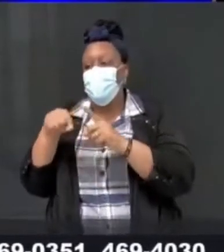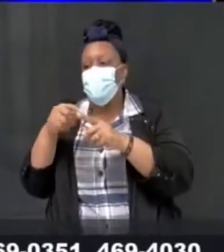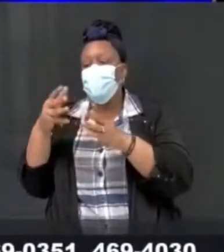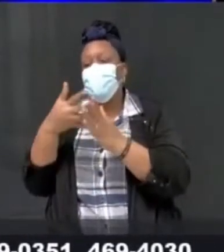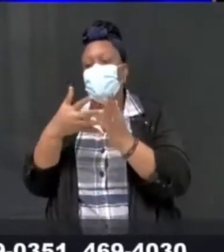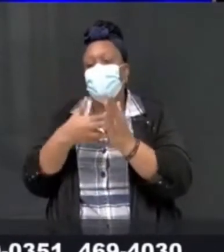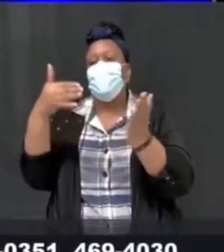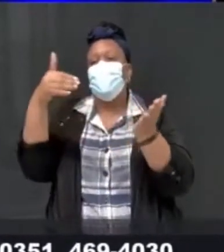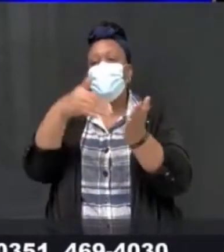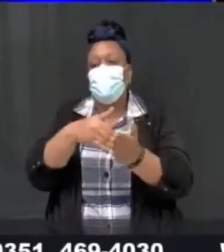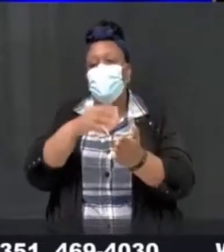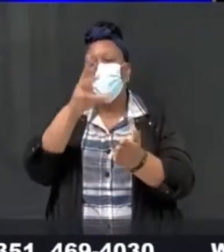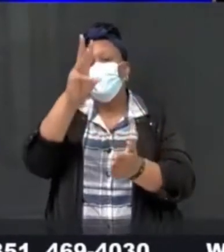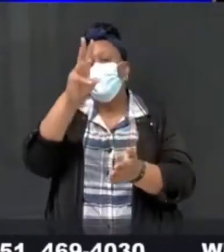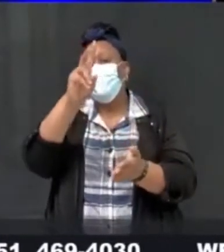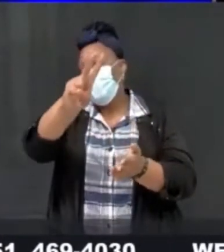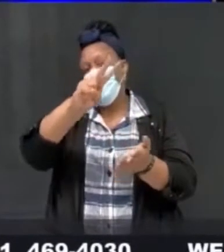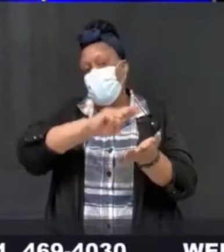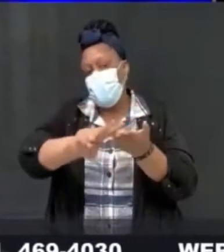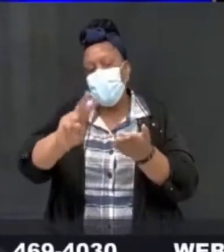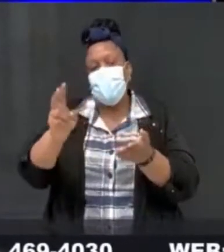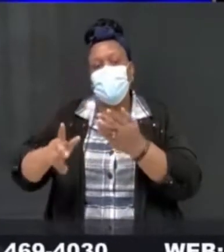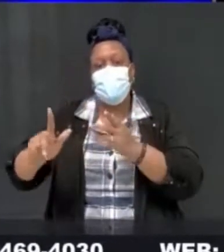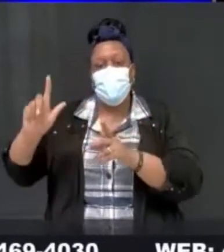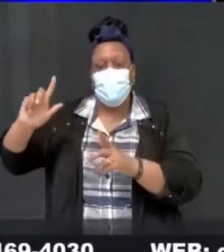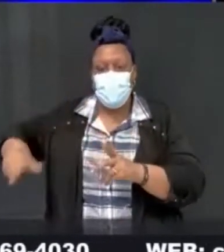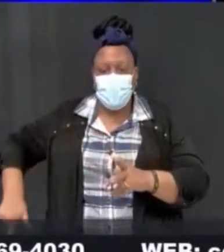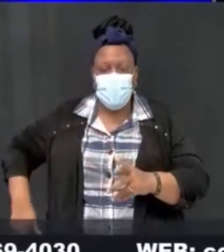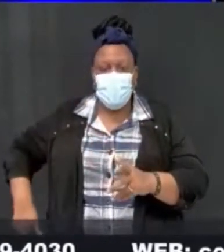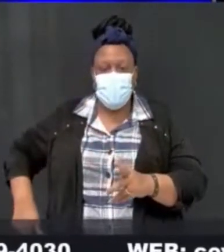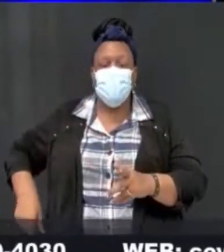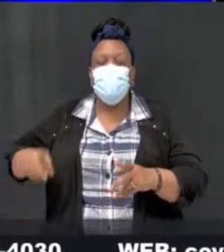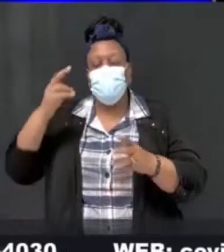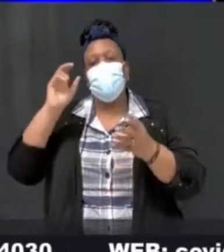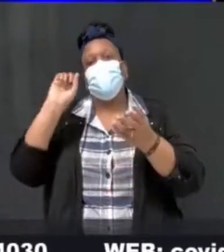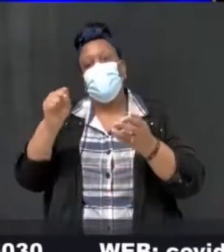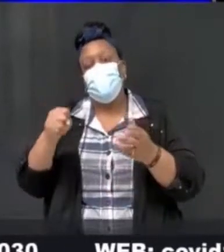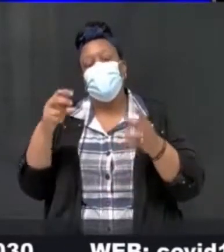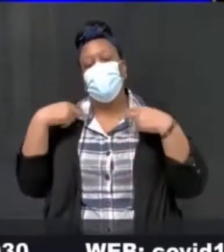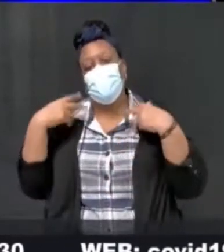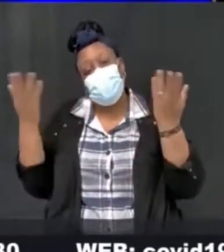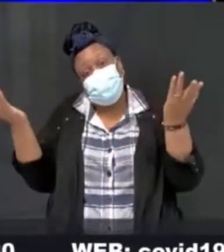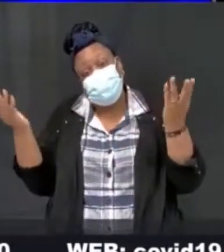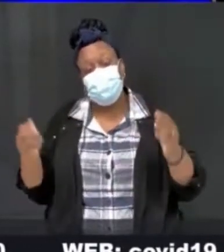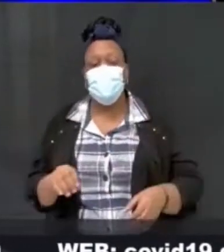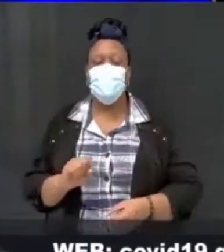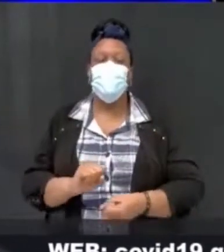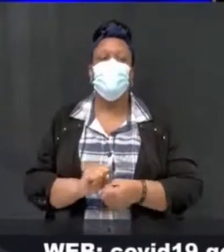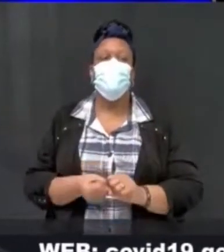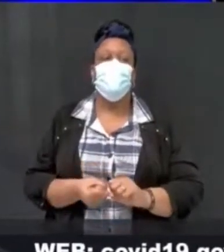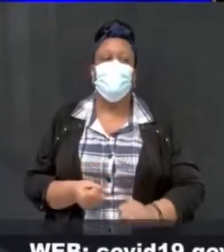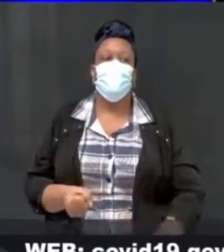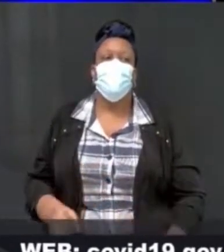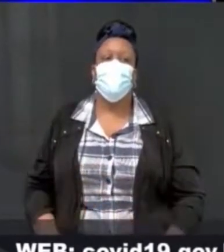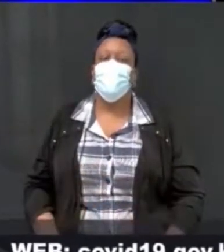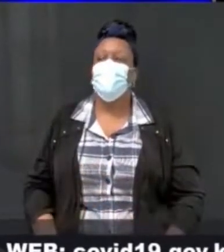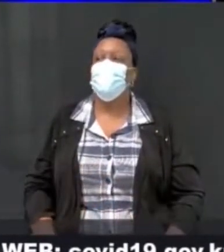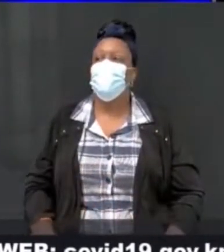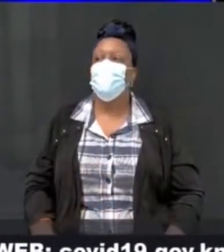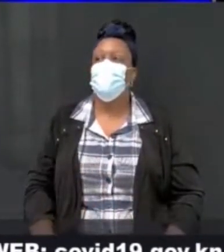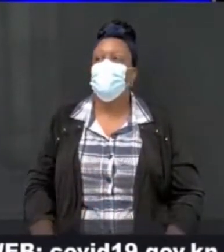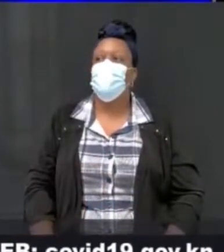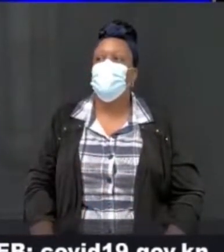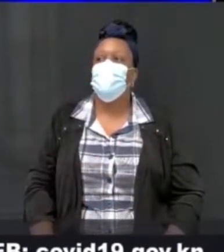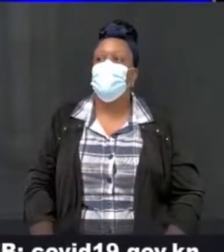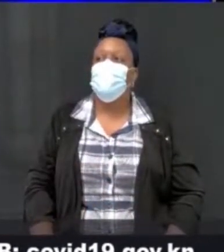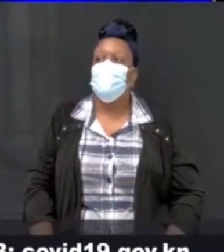So, when Dr. Drew came on the 25th of March, I think it was last year, with the rapid antibody test, we